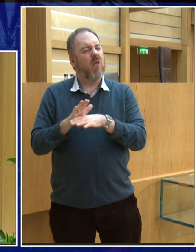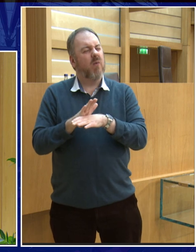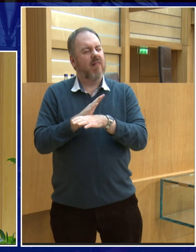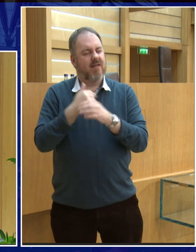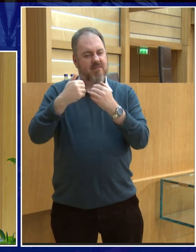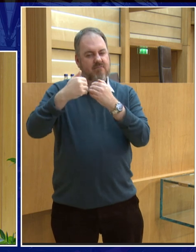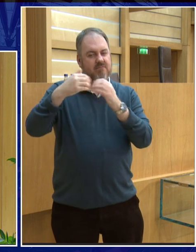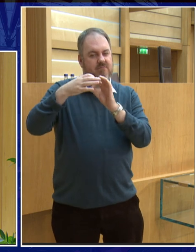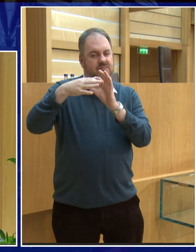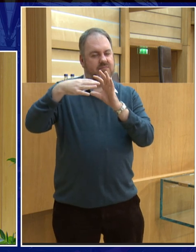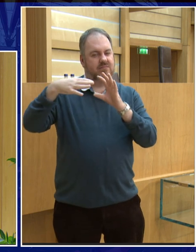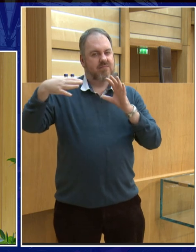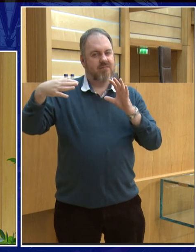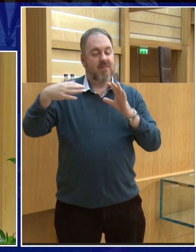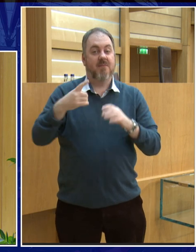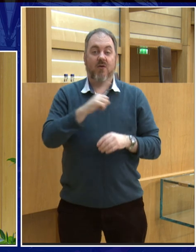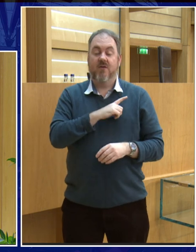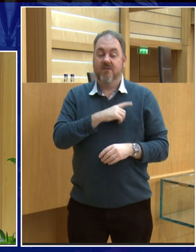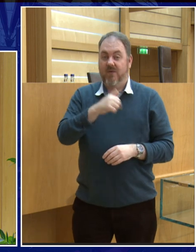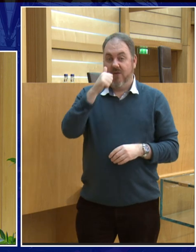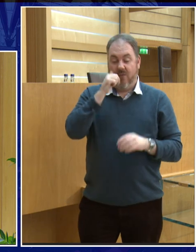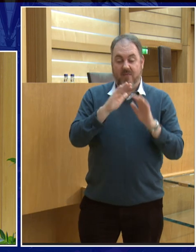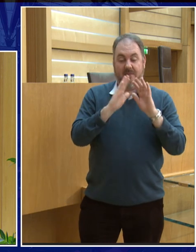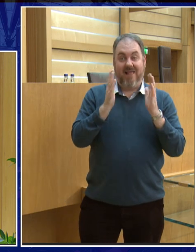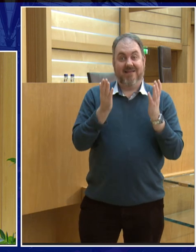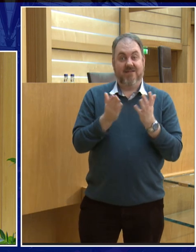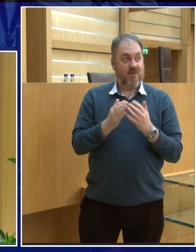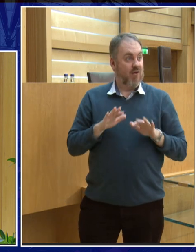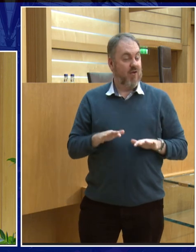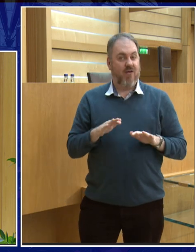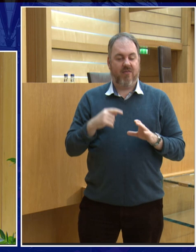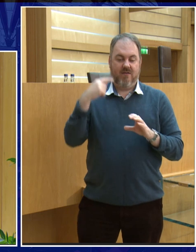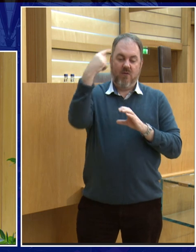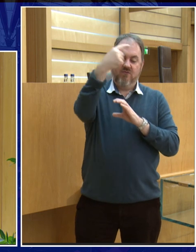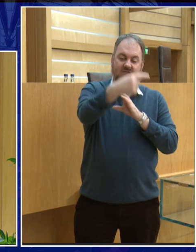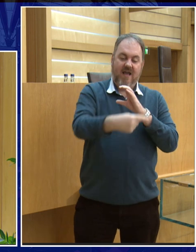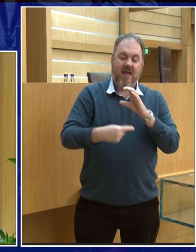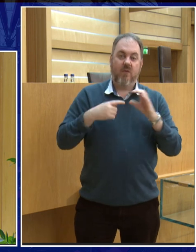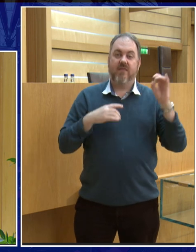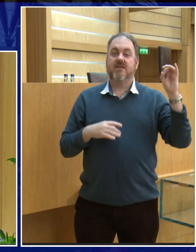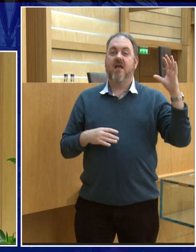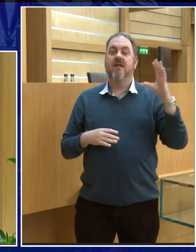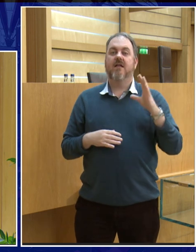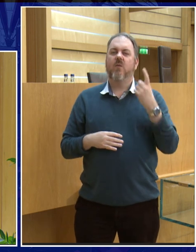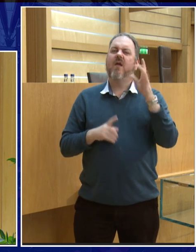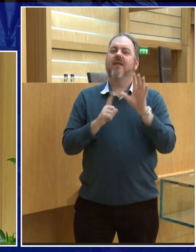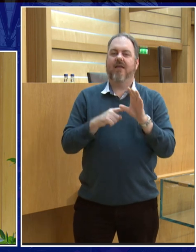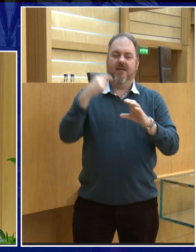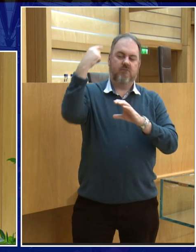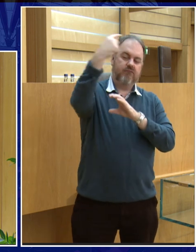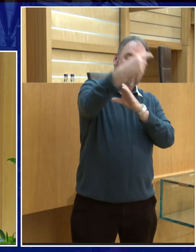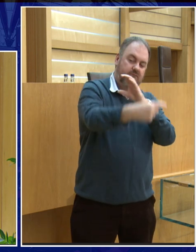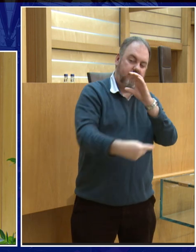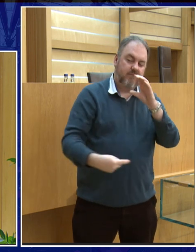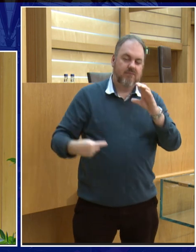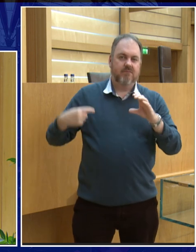sun, and the earth takes a year to go around the sun. If things in space were static, then they would just be sucked towards the very